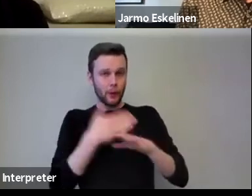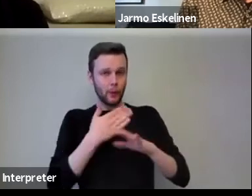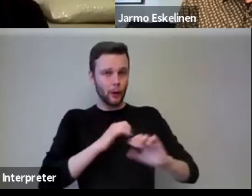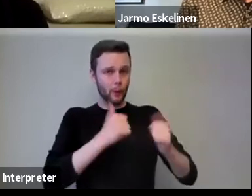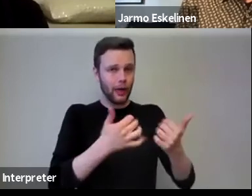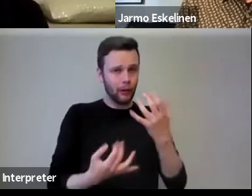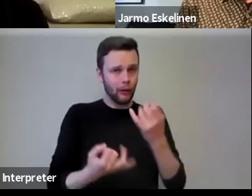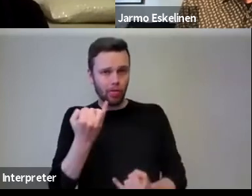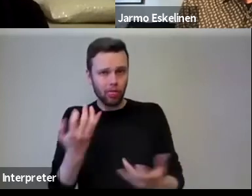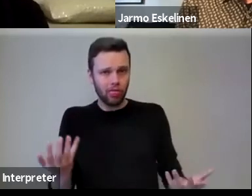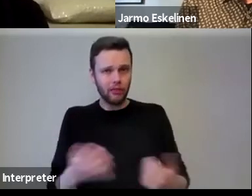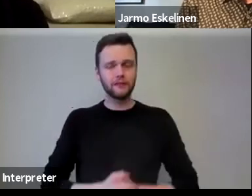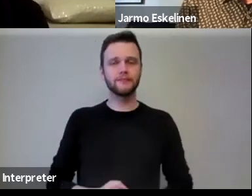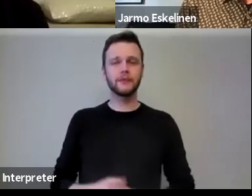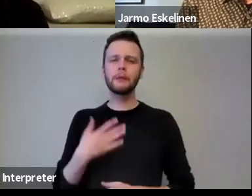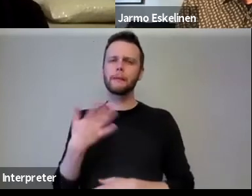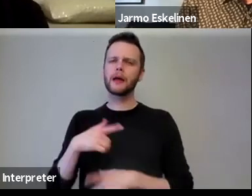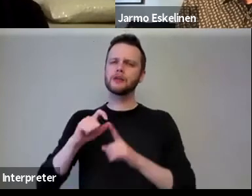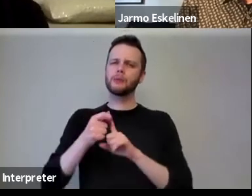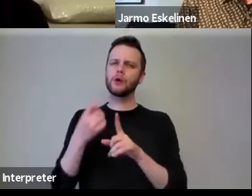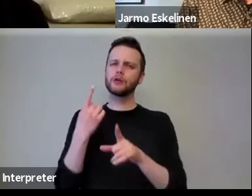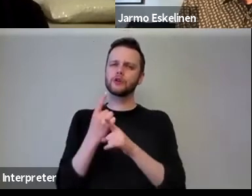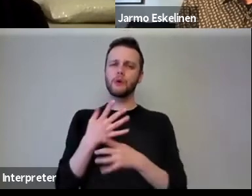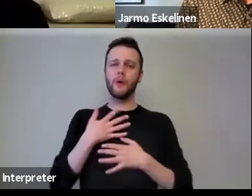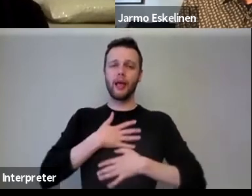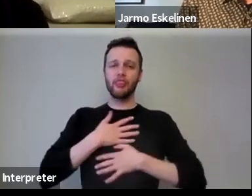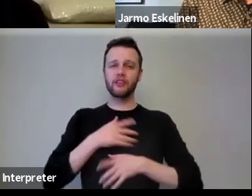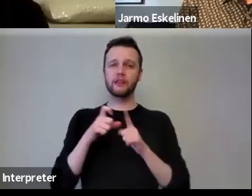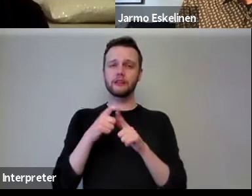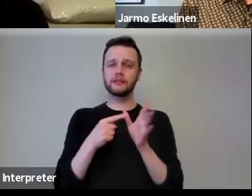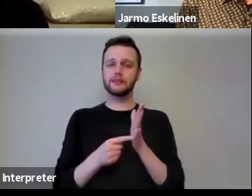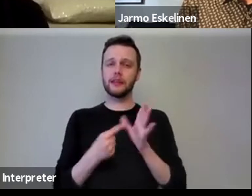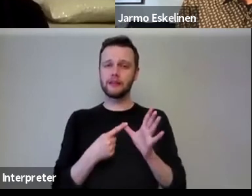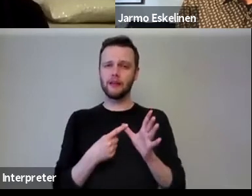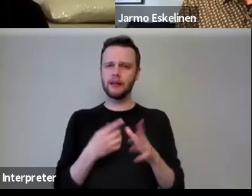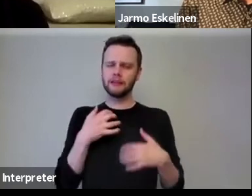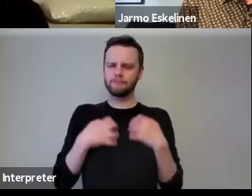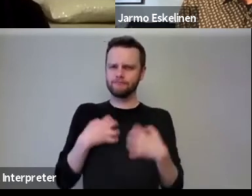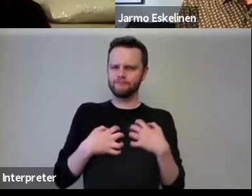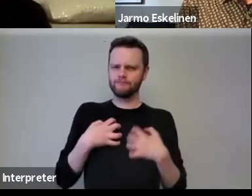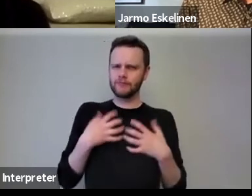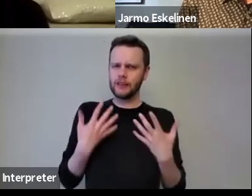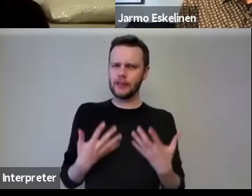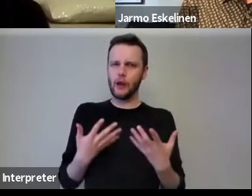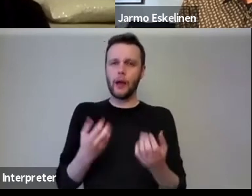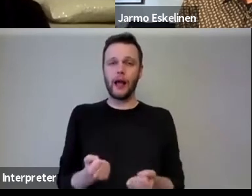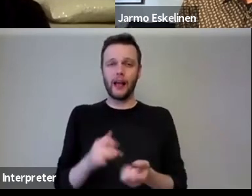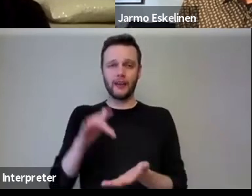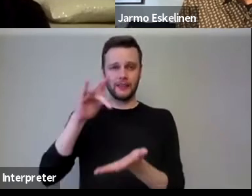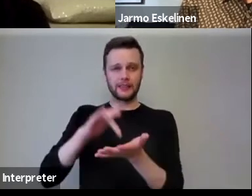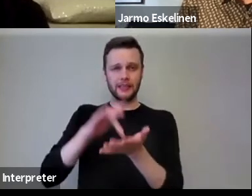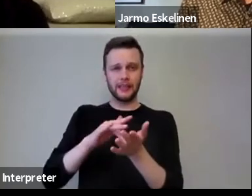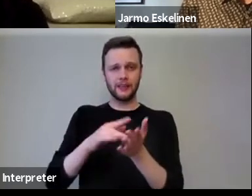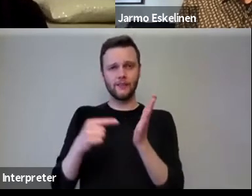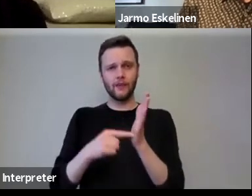Um, but just going back to your point about ethical data, uh, I'm really interested that we've now got a Center for Techno Moral Futures